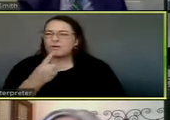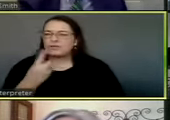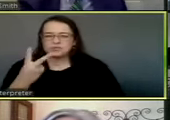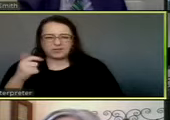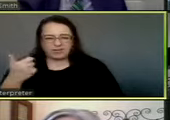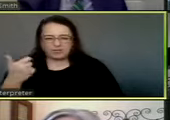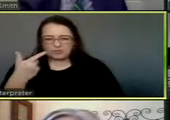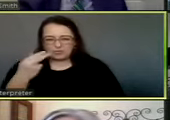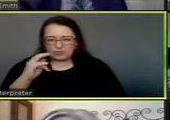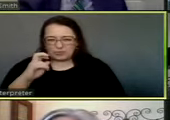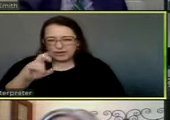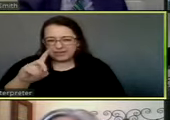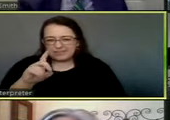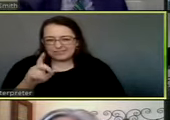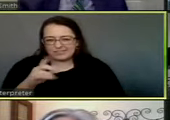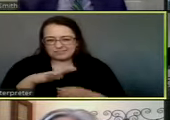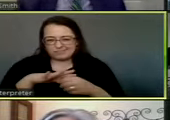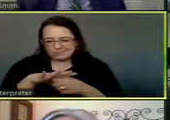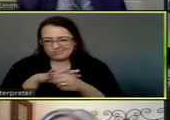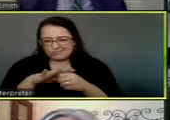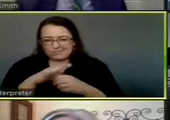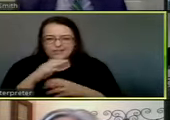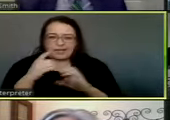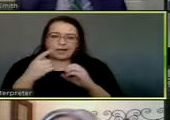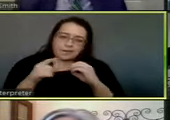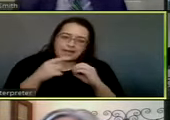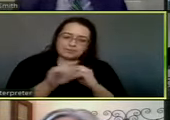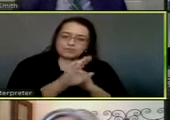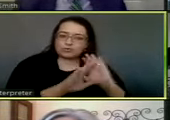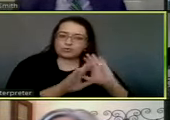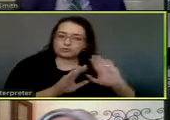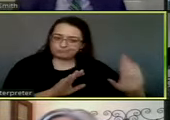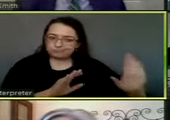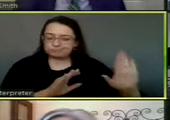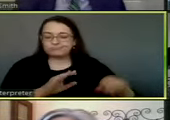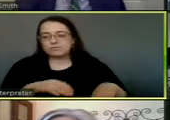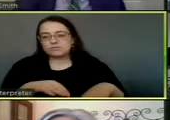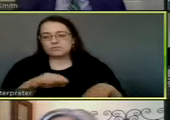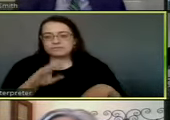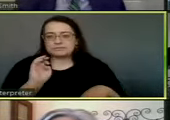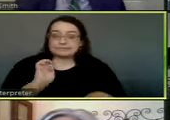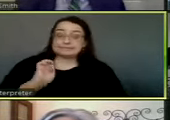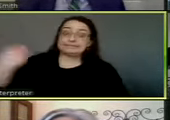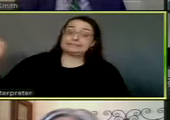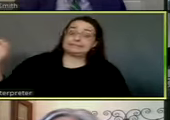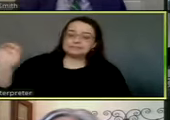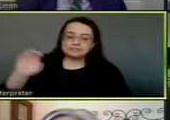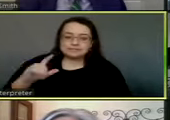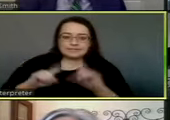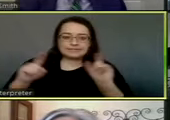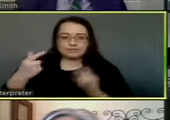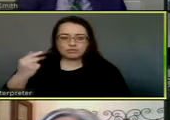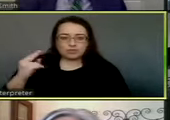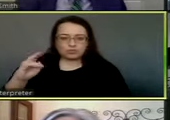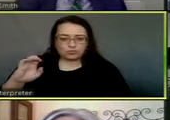other grids that touch small parts of the state, like El Paso and the far, far east Texas is on a different grid.